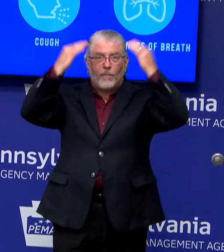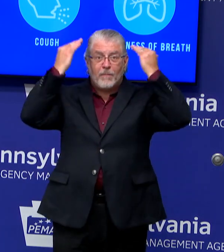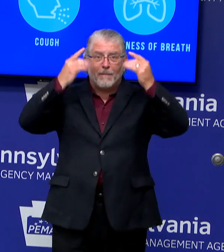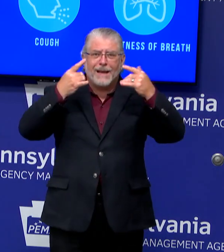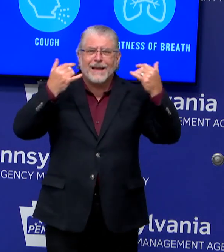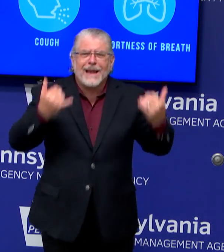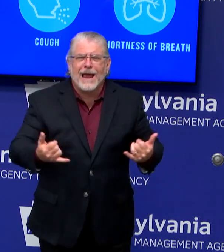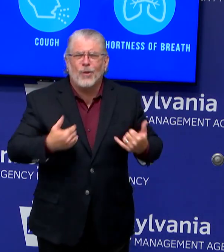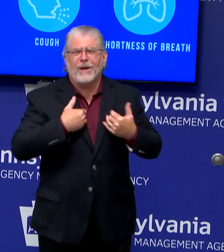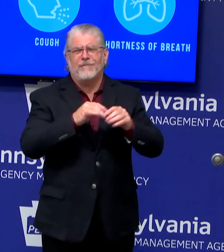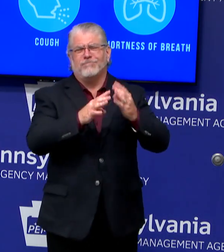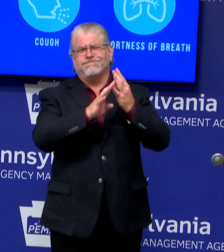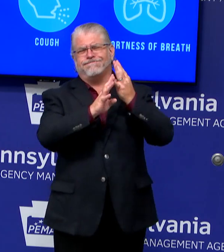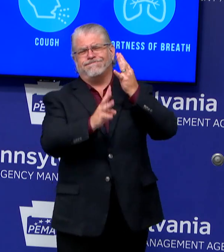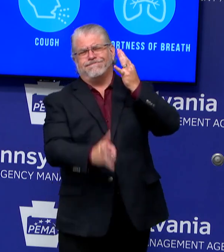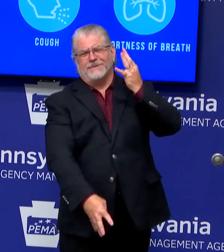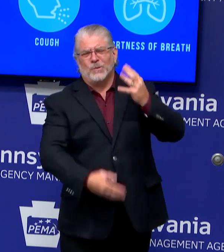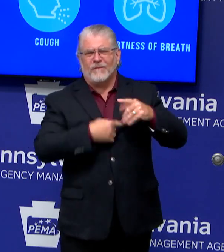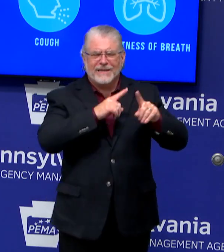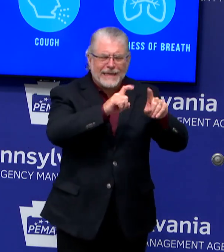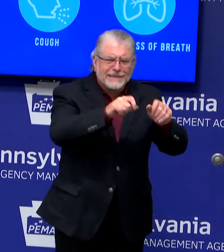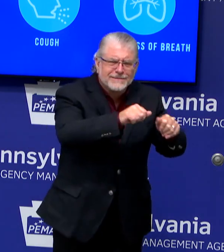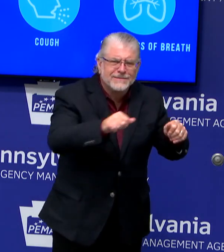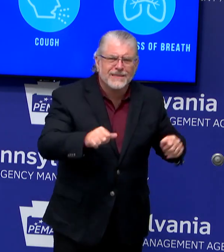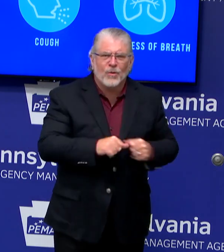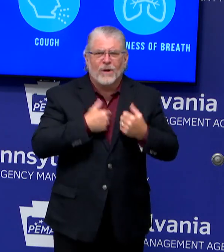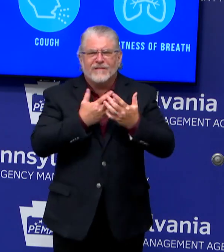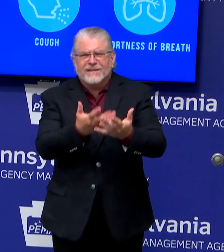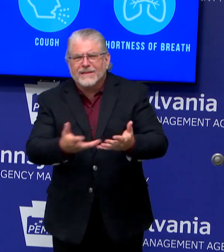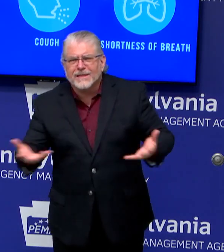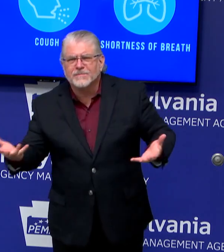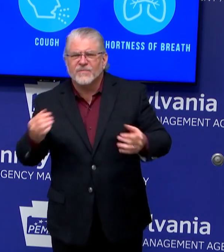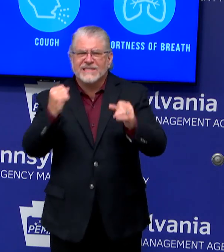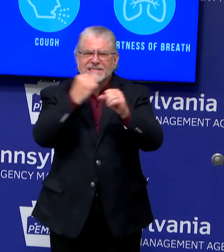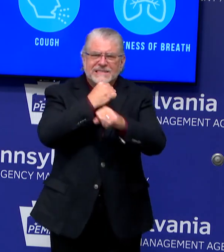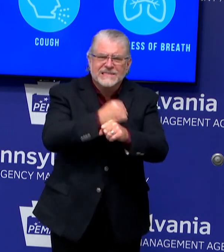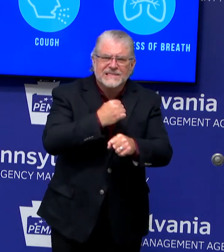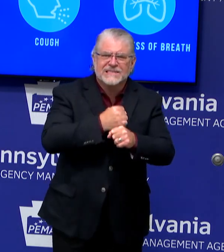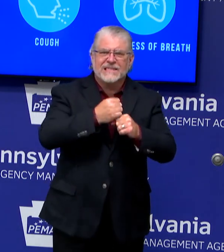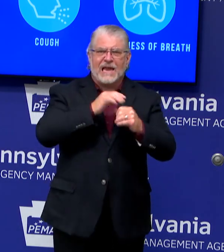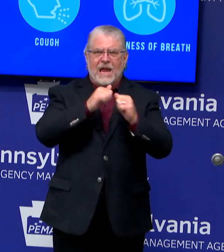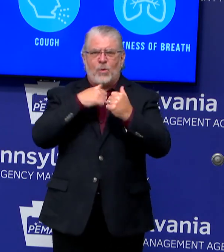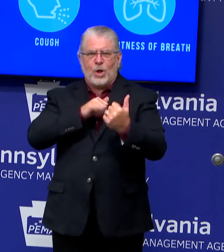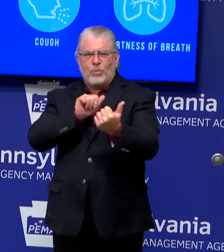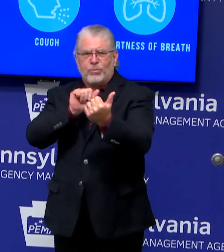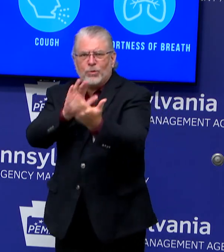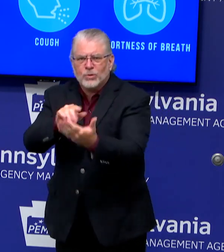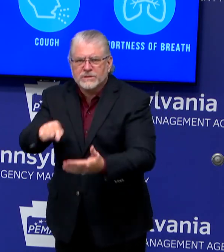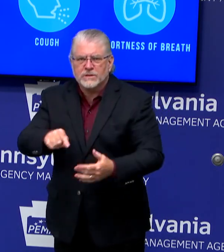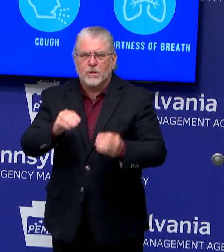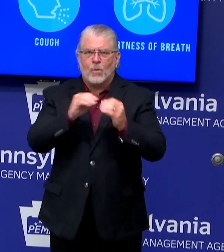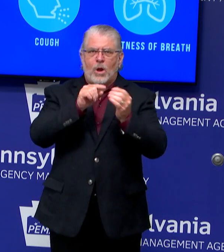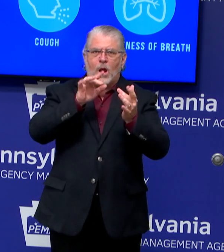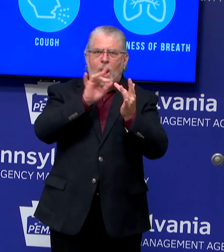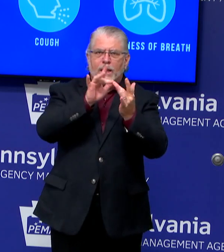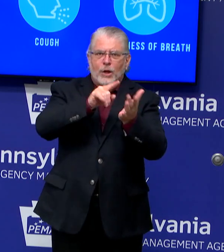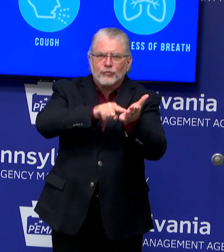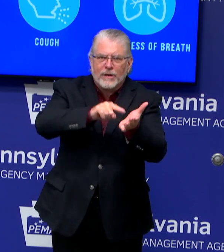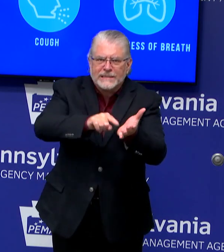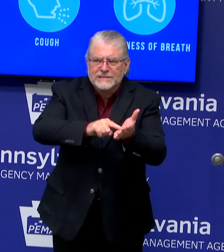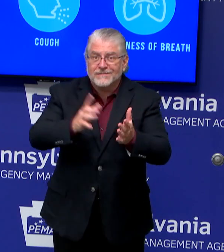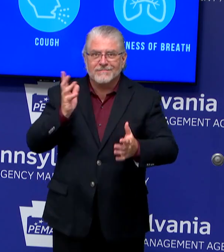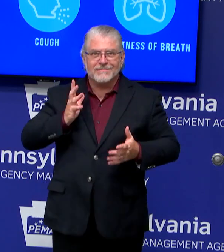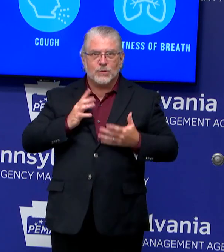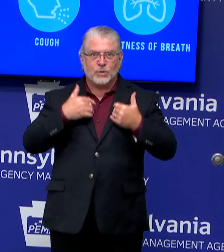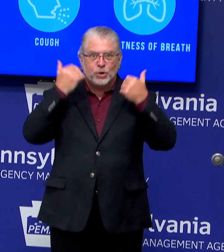and that's what we're working on right now, but looking forward, we have a whole different way of looking. We're doing more in contact tracing. We didn't have the capability to do contact tracing,